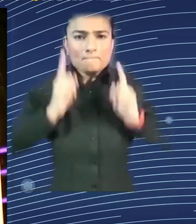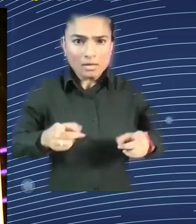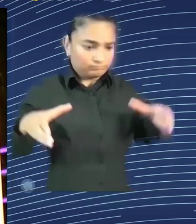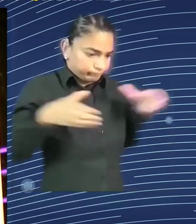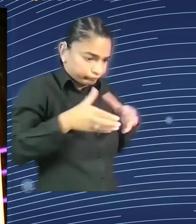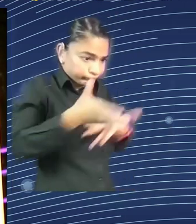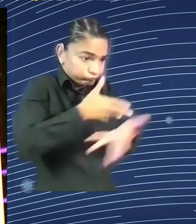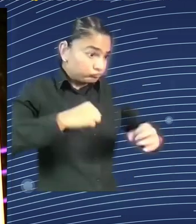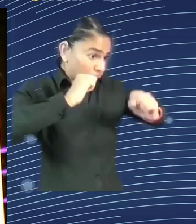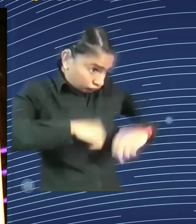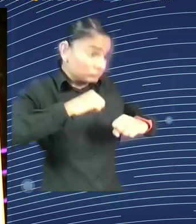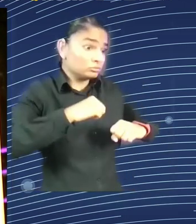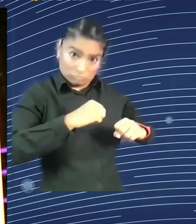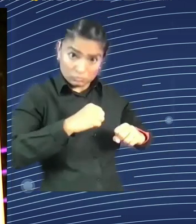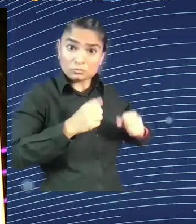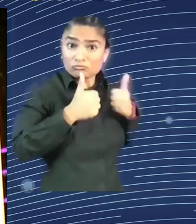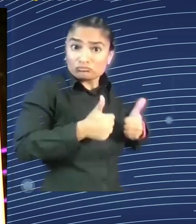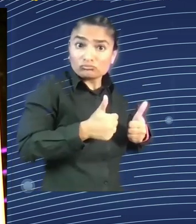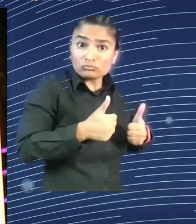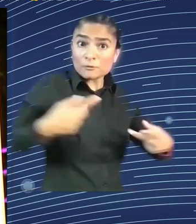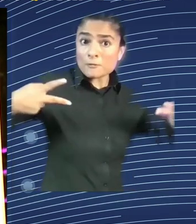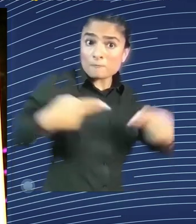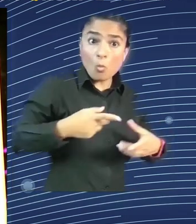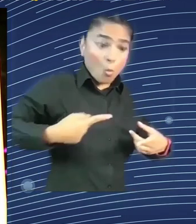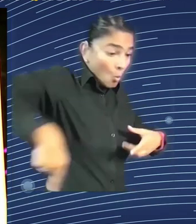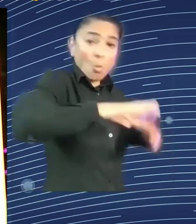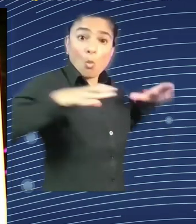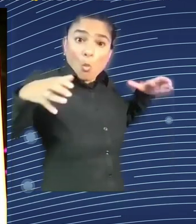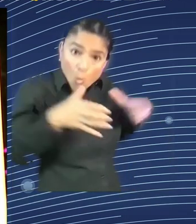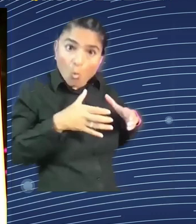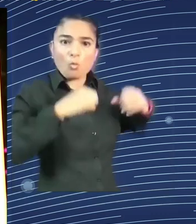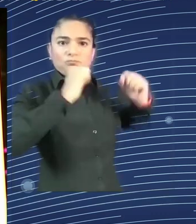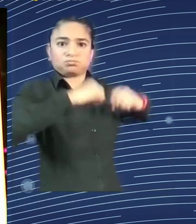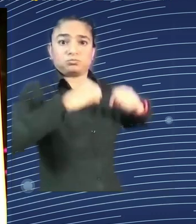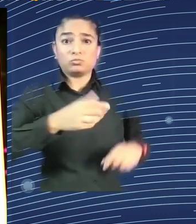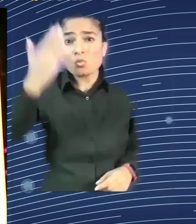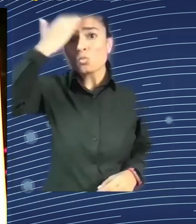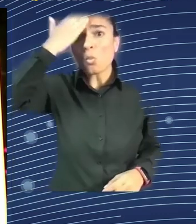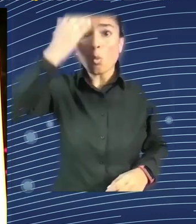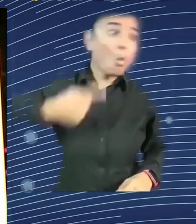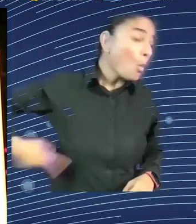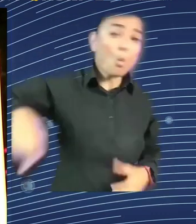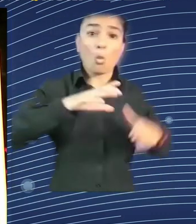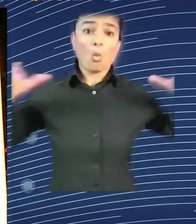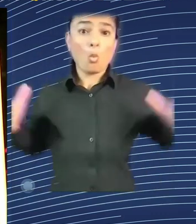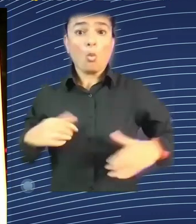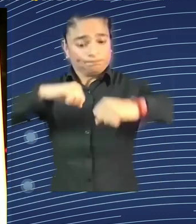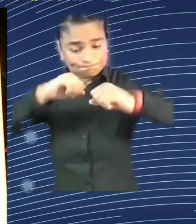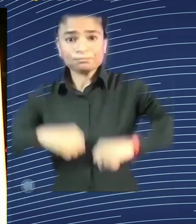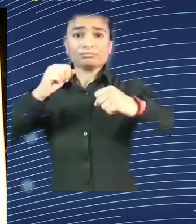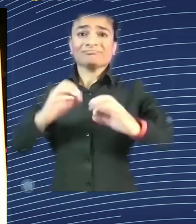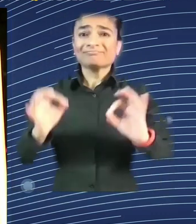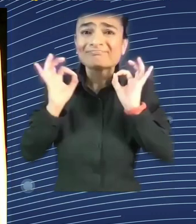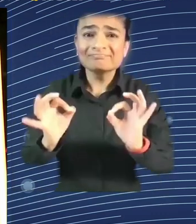unanimity is not the best way to take decisions. But I still hope that we can find a compromise between social